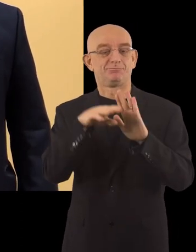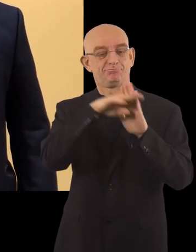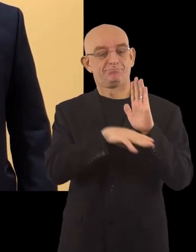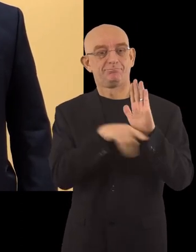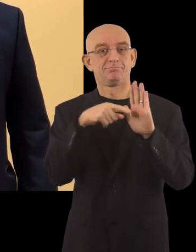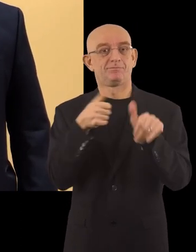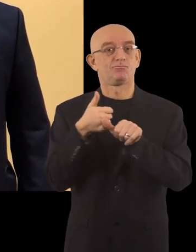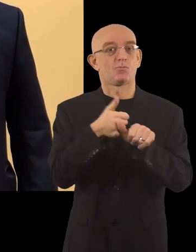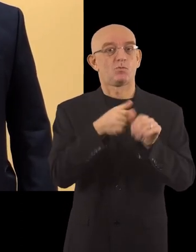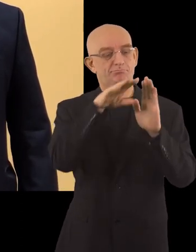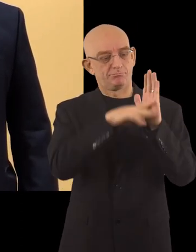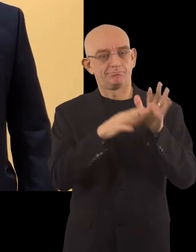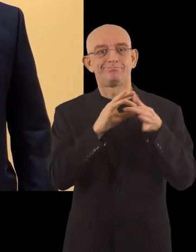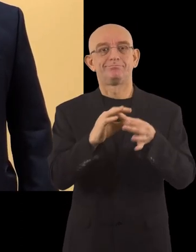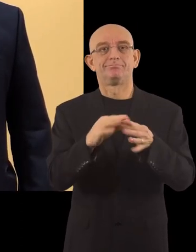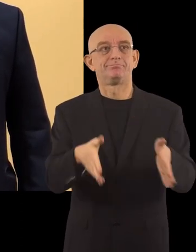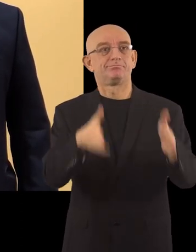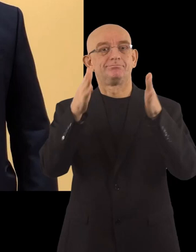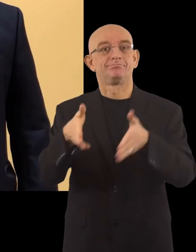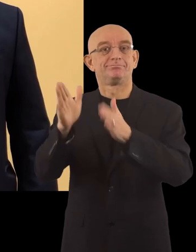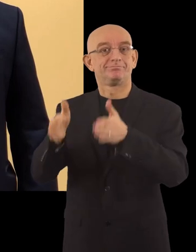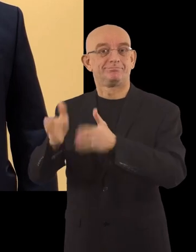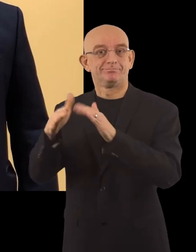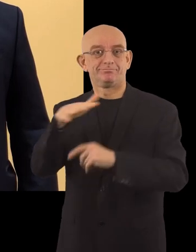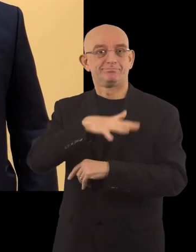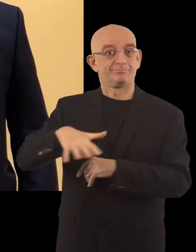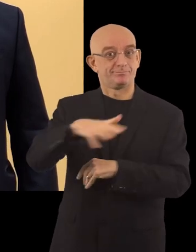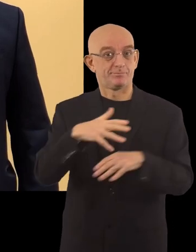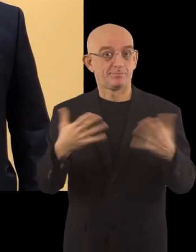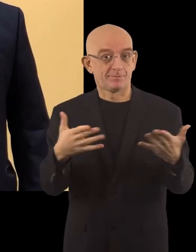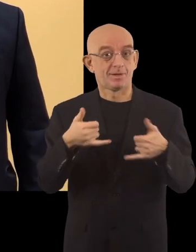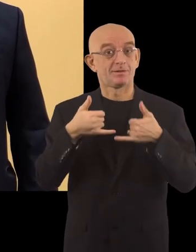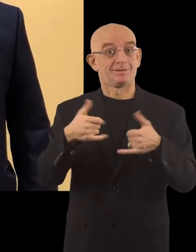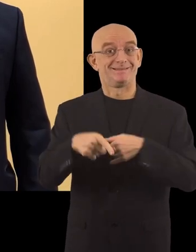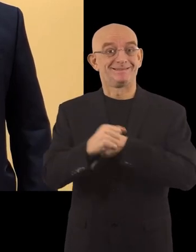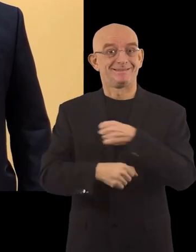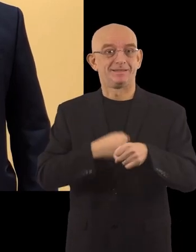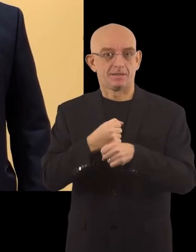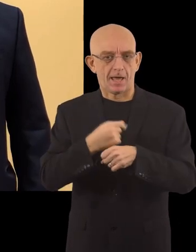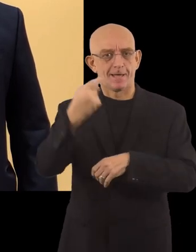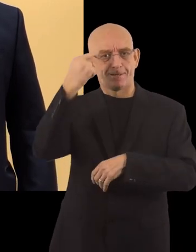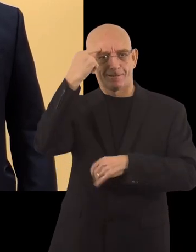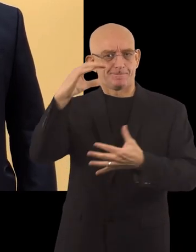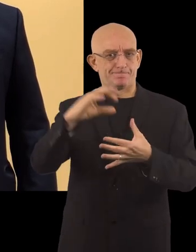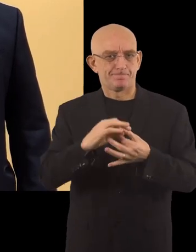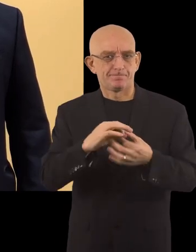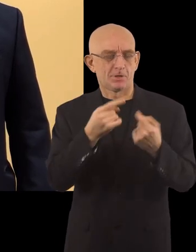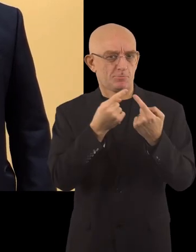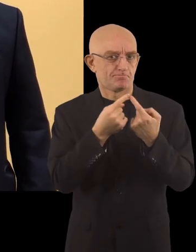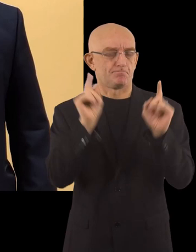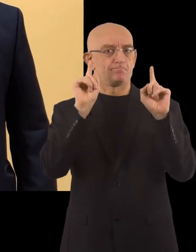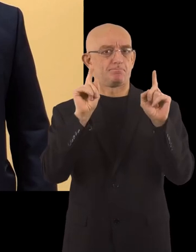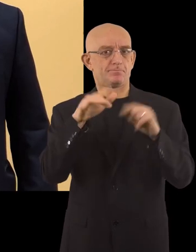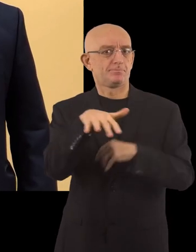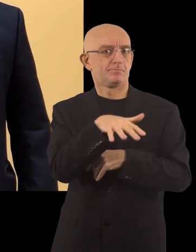Standard of Built Environment. This award, this year, takes place